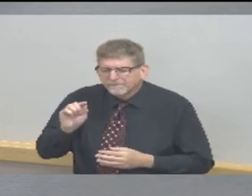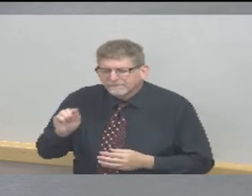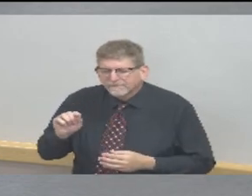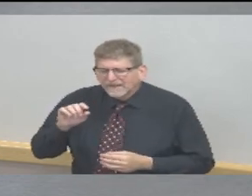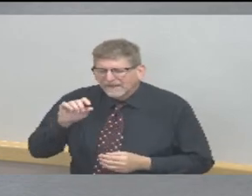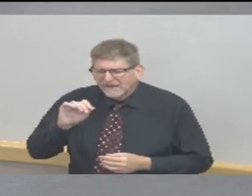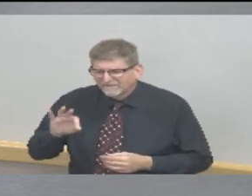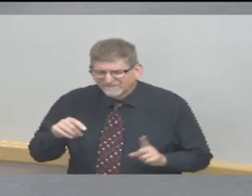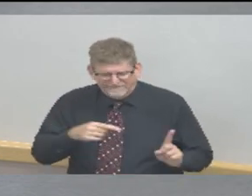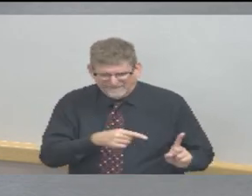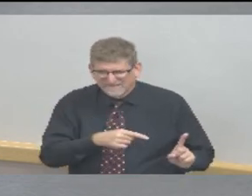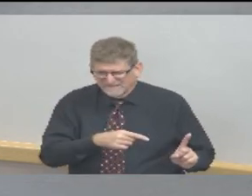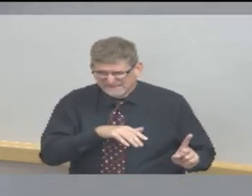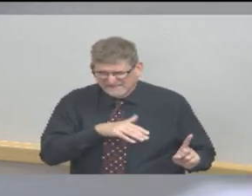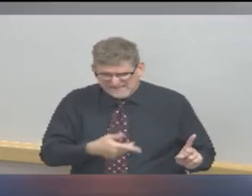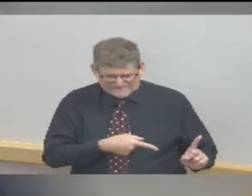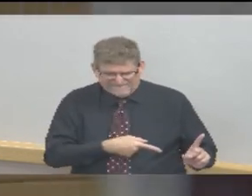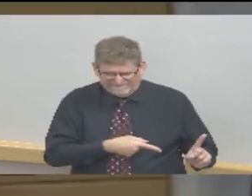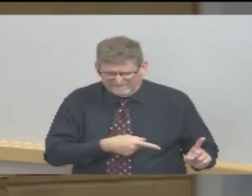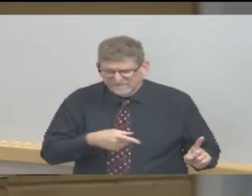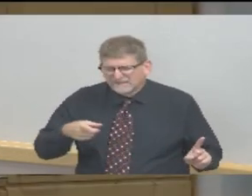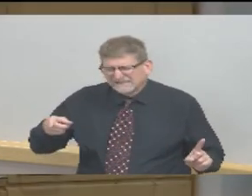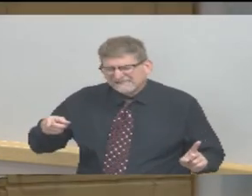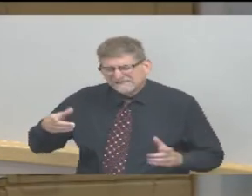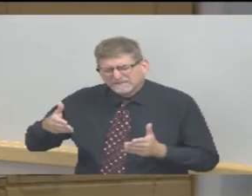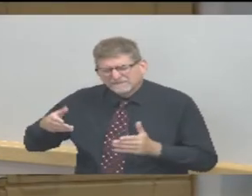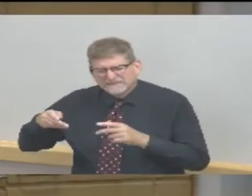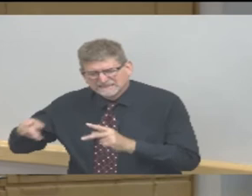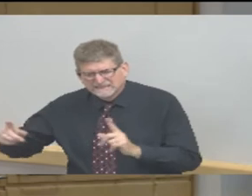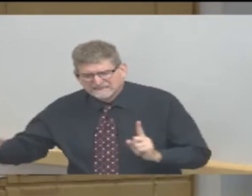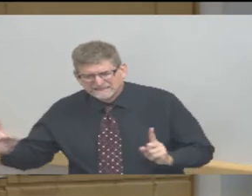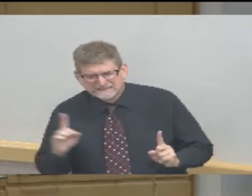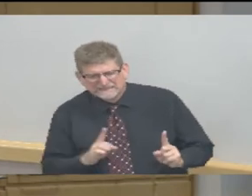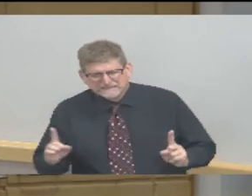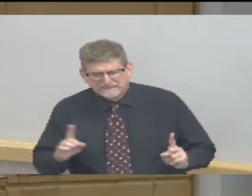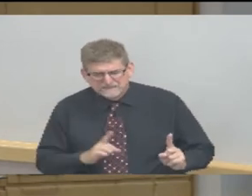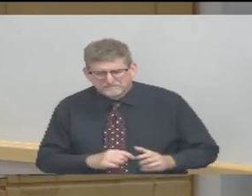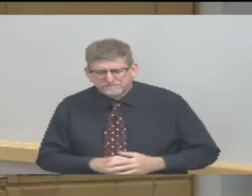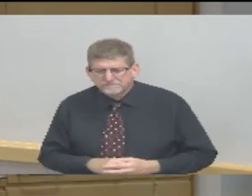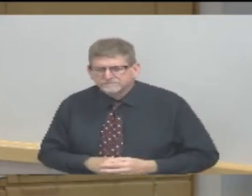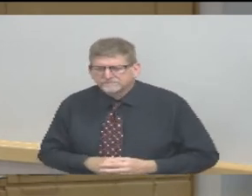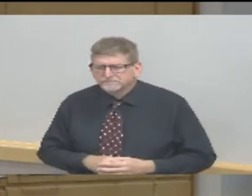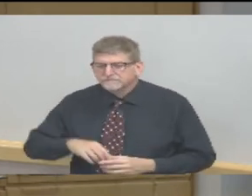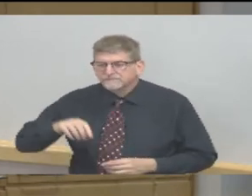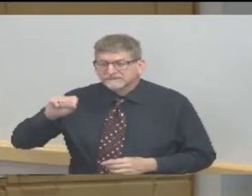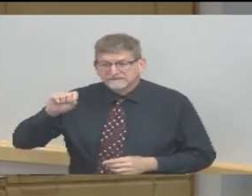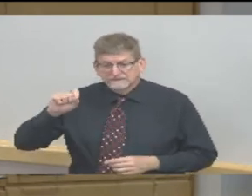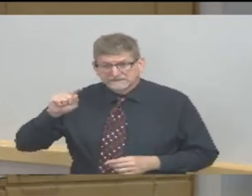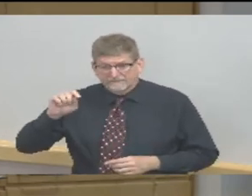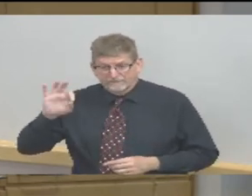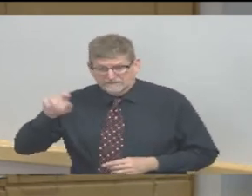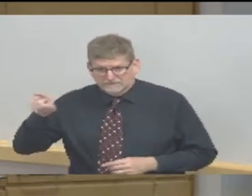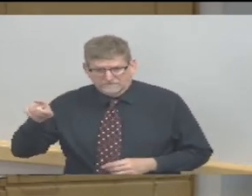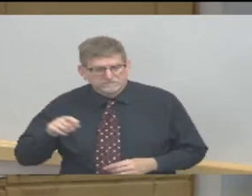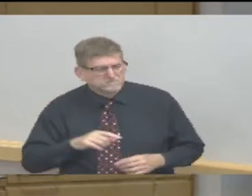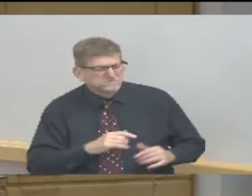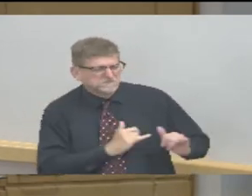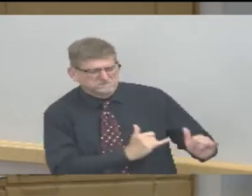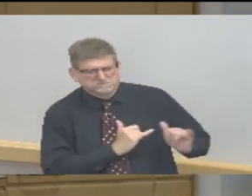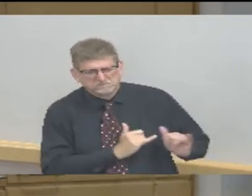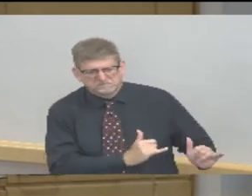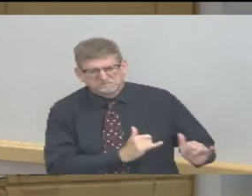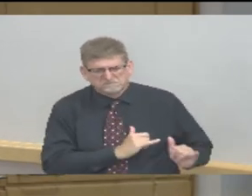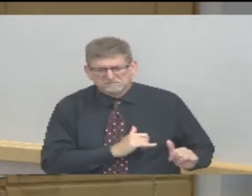In a similar fashion, we have policies in place that would allow individuals at end-of-life, both either positive for COVID or non